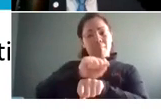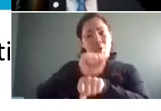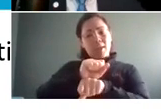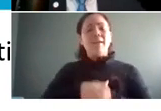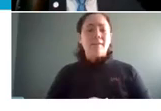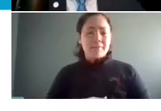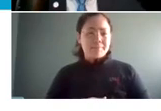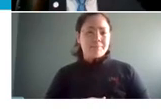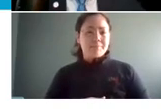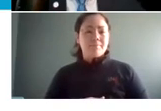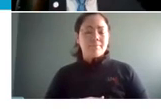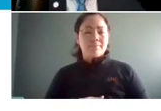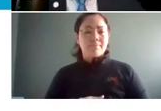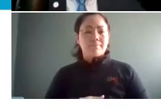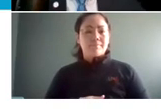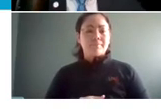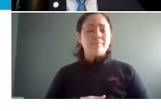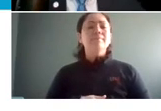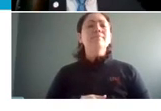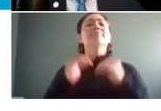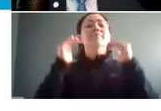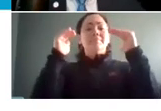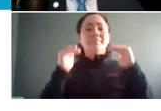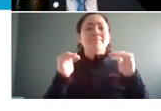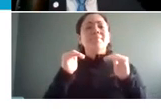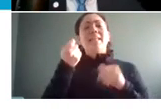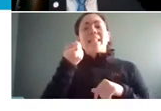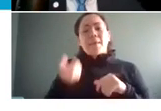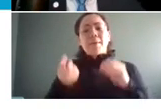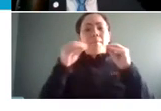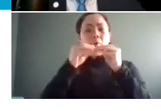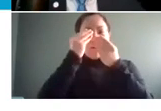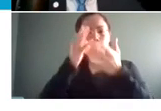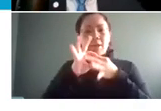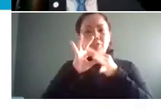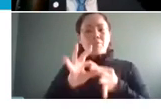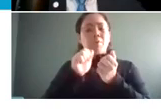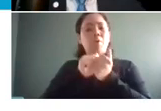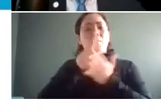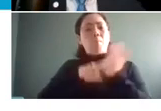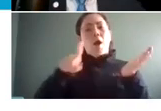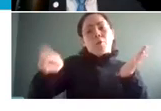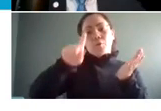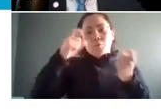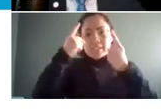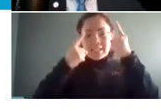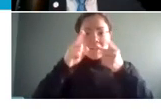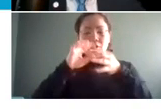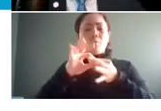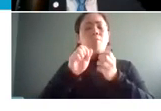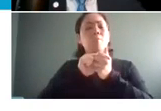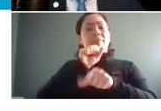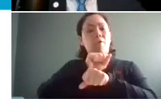slide here's just a little bit more information about things you should be considering with career transition or